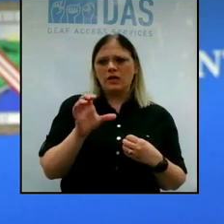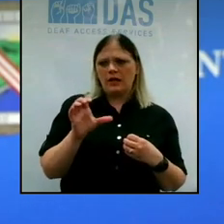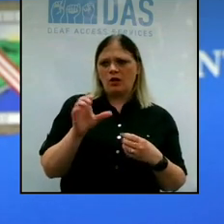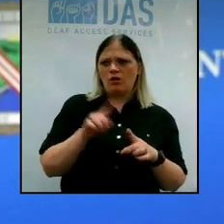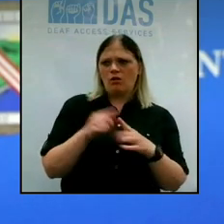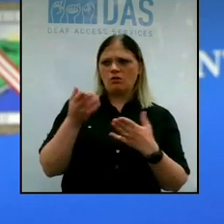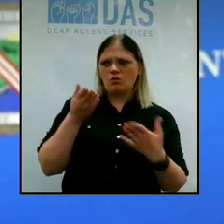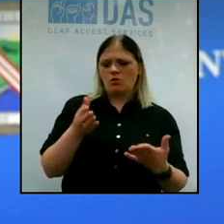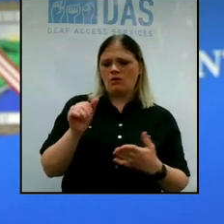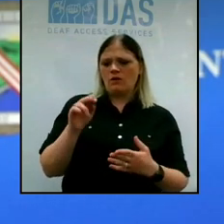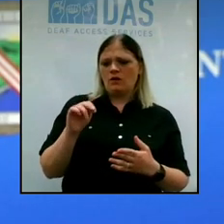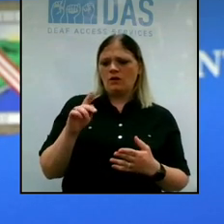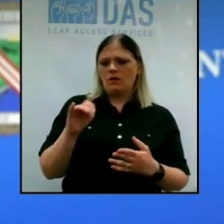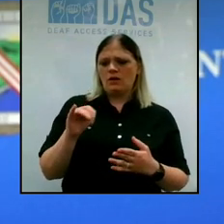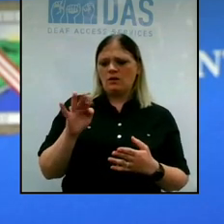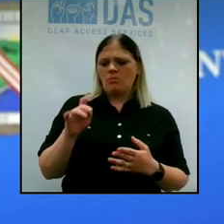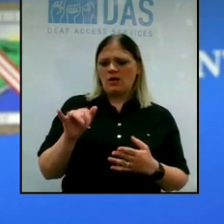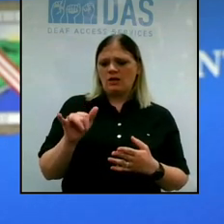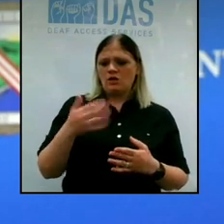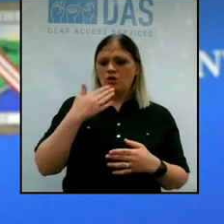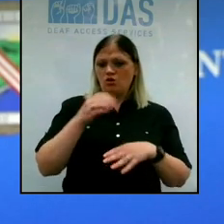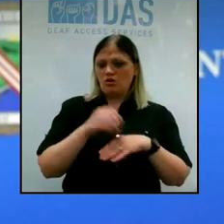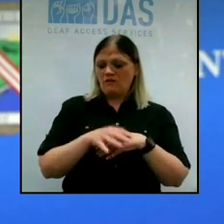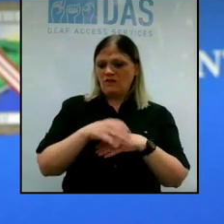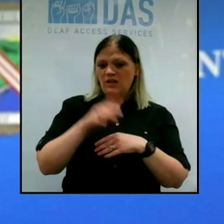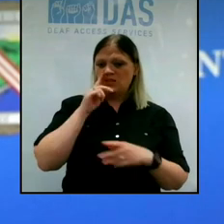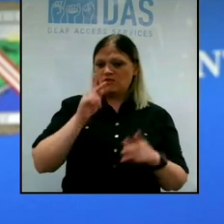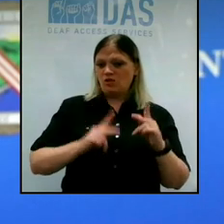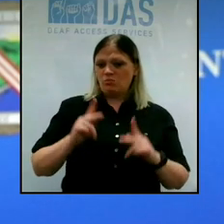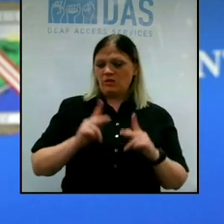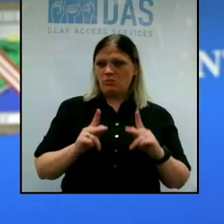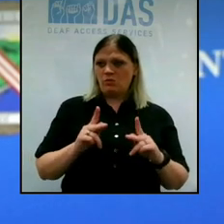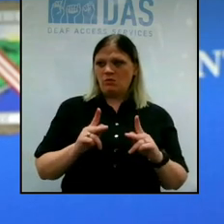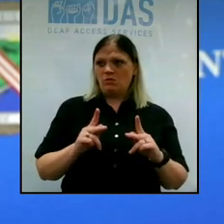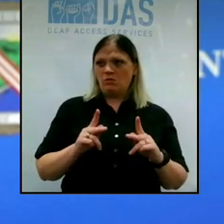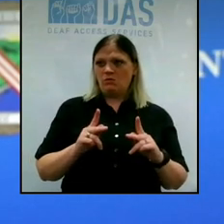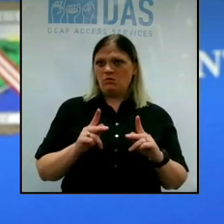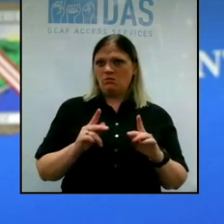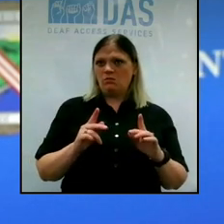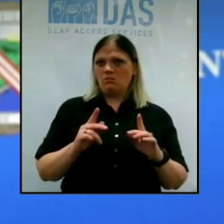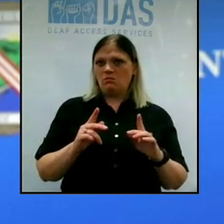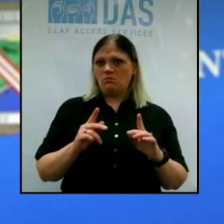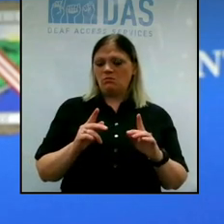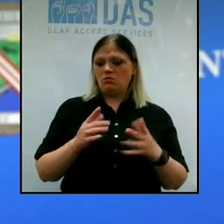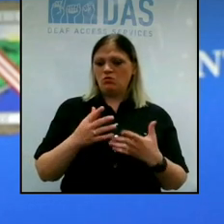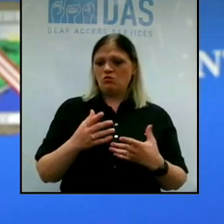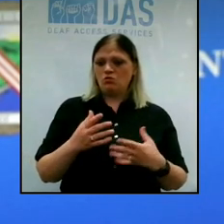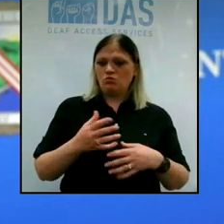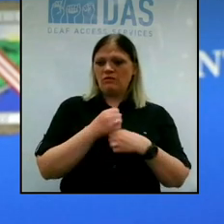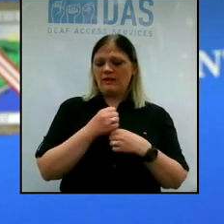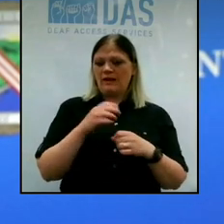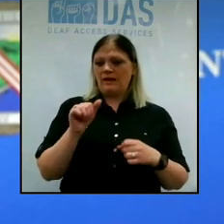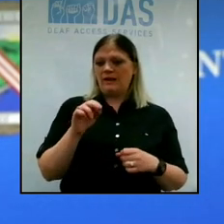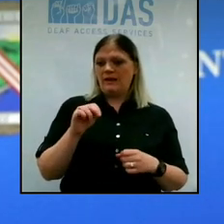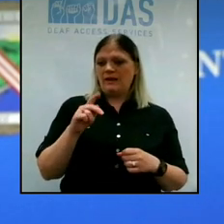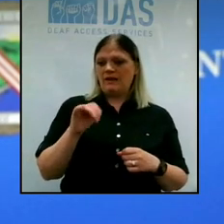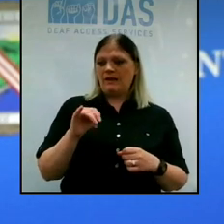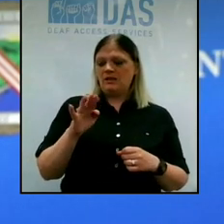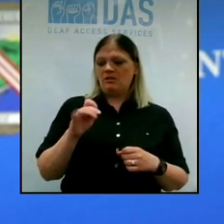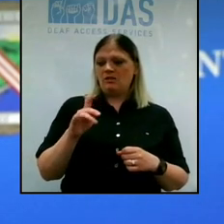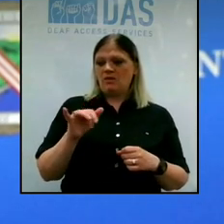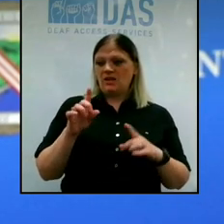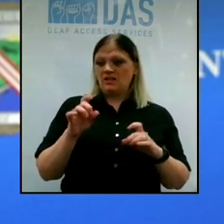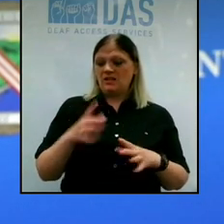offering antibody testing. Might it be good advice for folks to not just look to the county to get antibody tests, but to